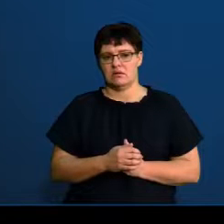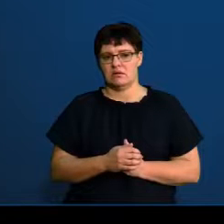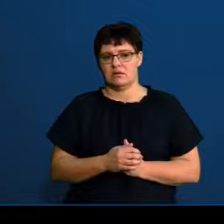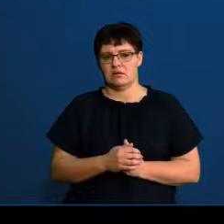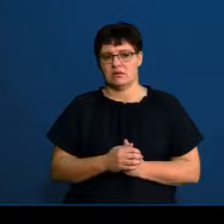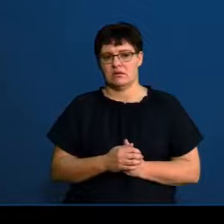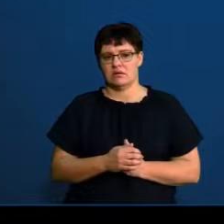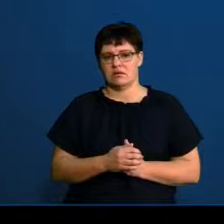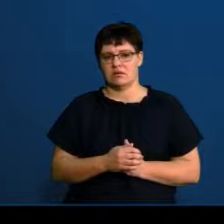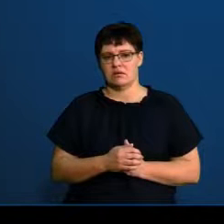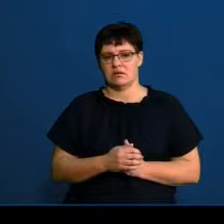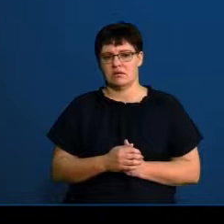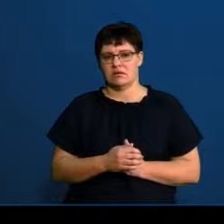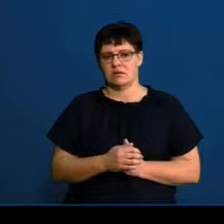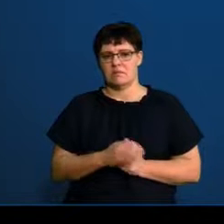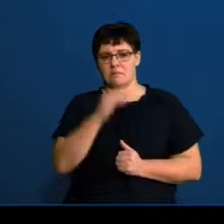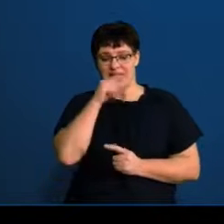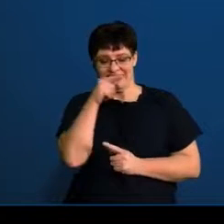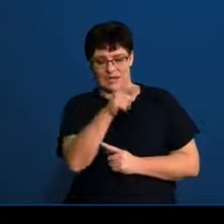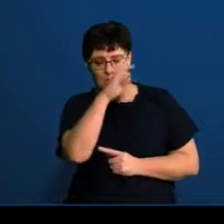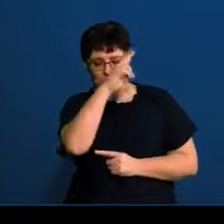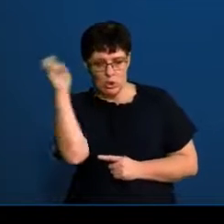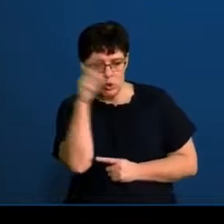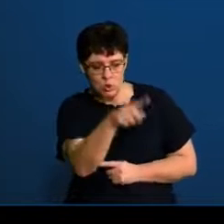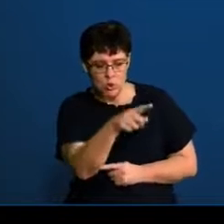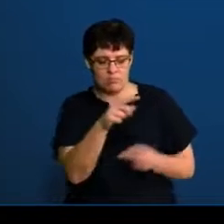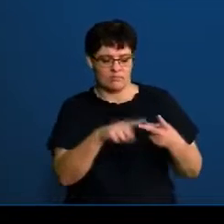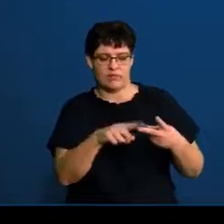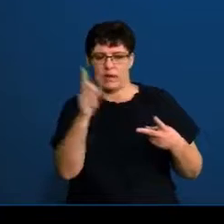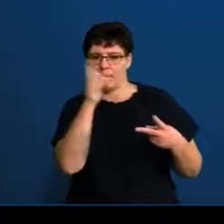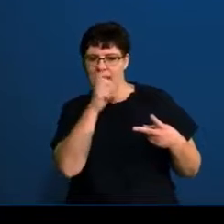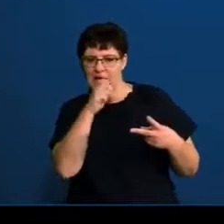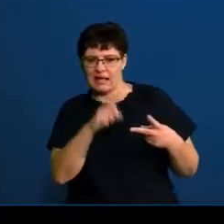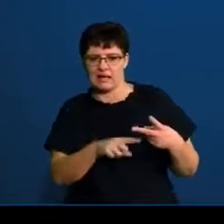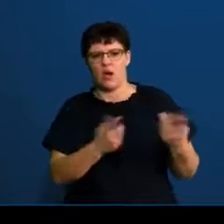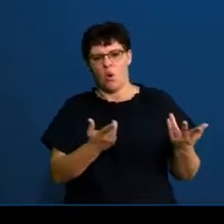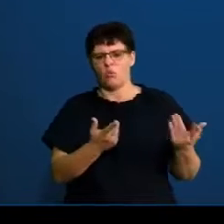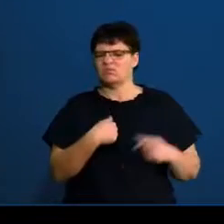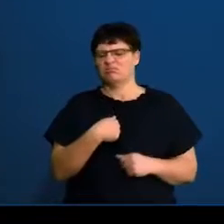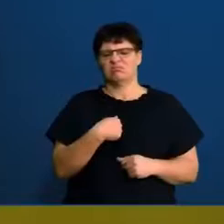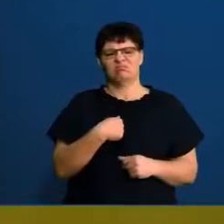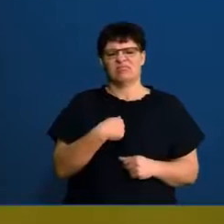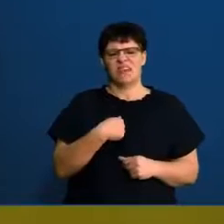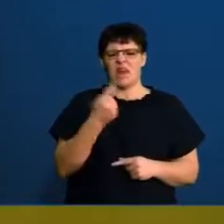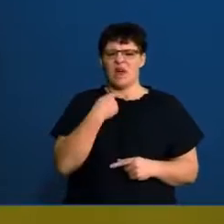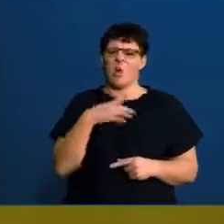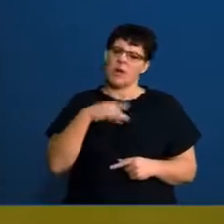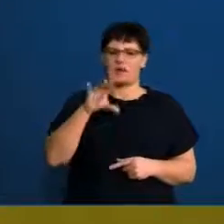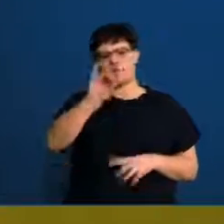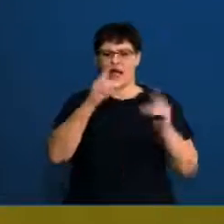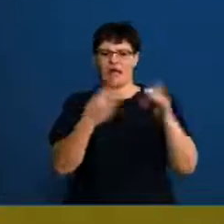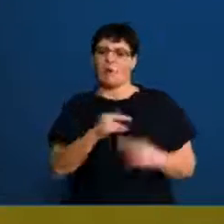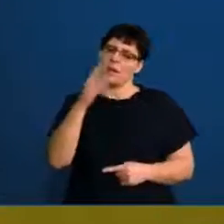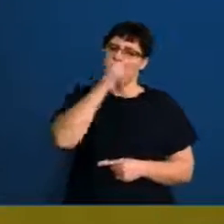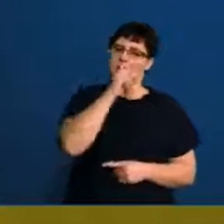Okay. That was blue, and this was pink. I could decide, well, no, I like pink better. So I'm going to put